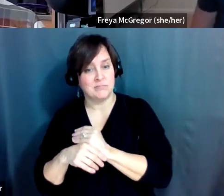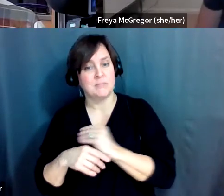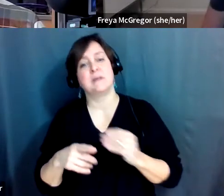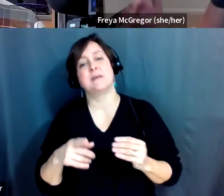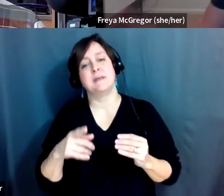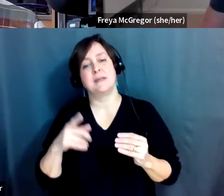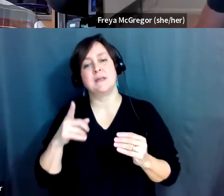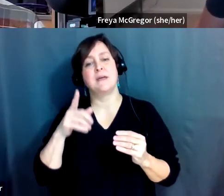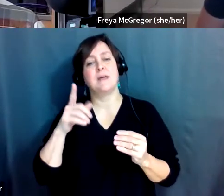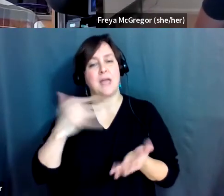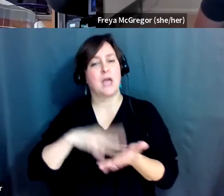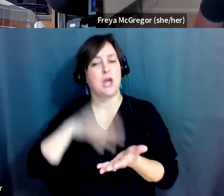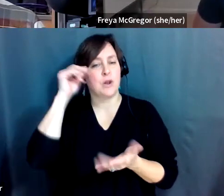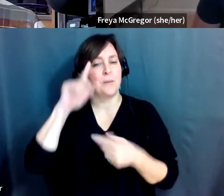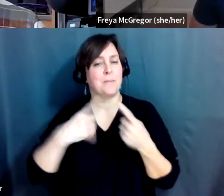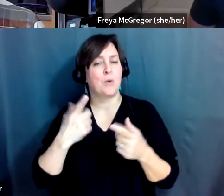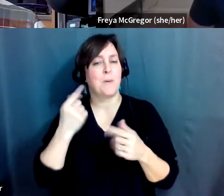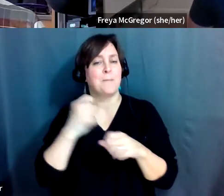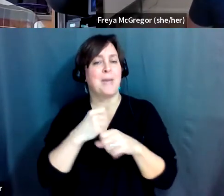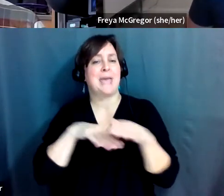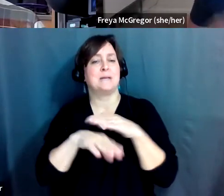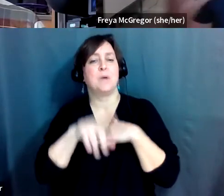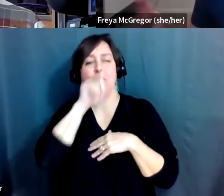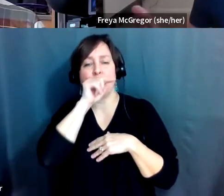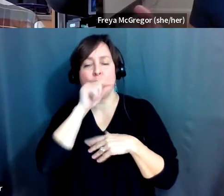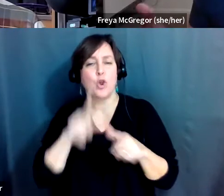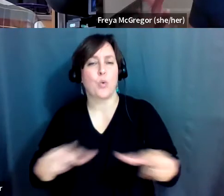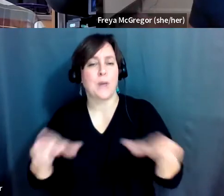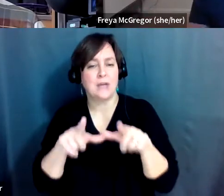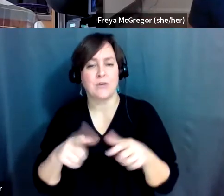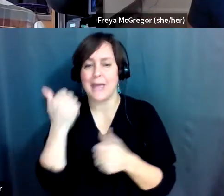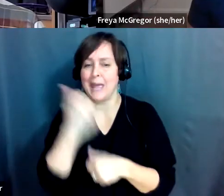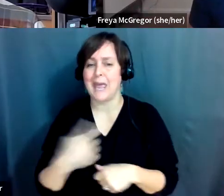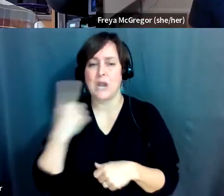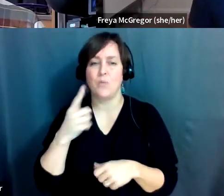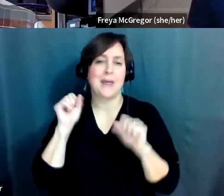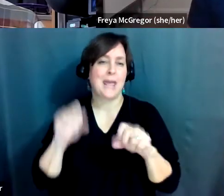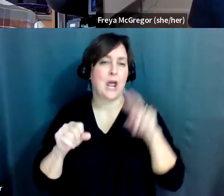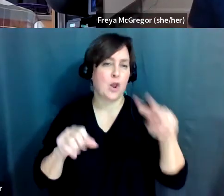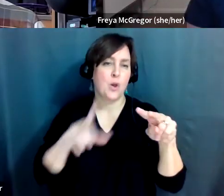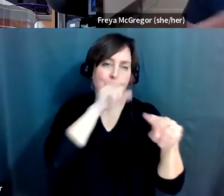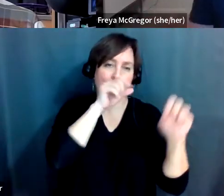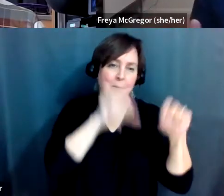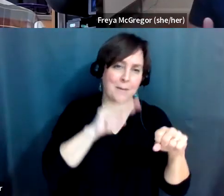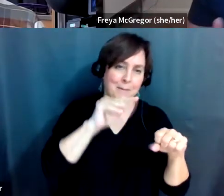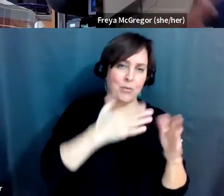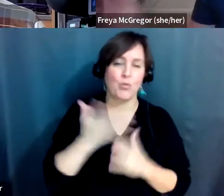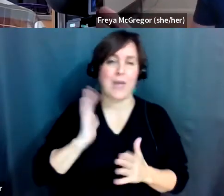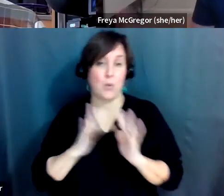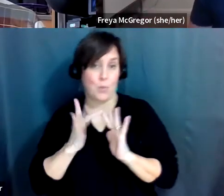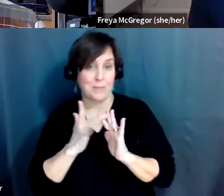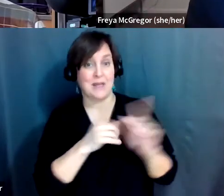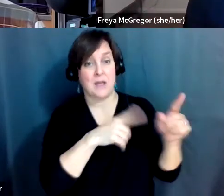birding location. Um, there's a link in the chat to that as well. Um, and anyone can get to the bird ability map through our website and find